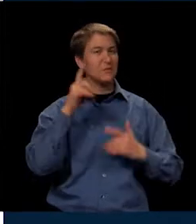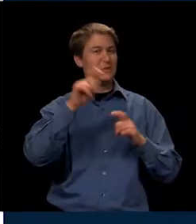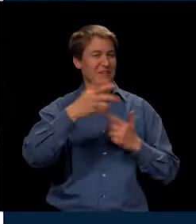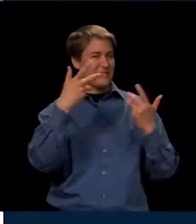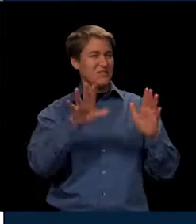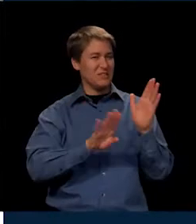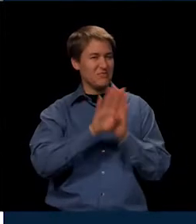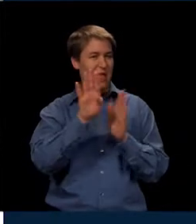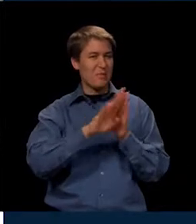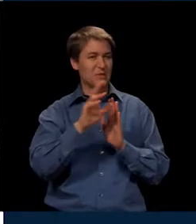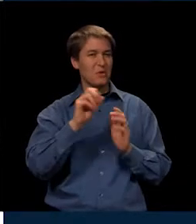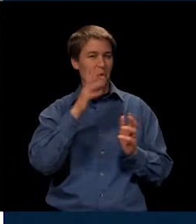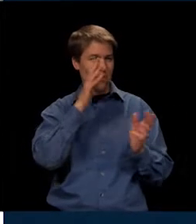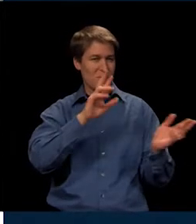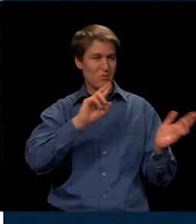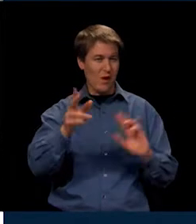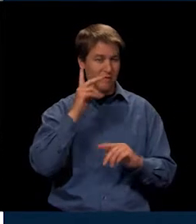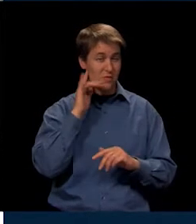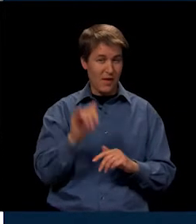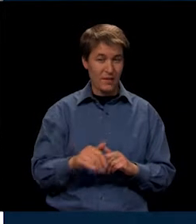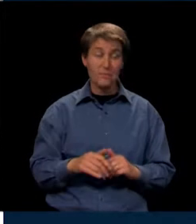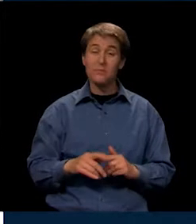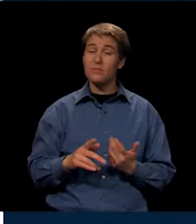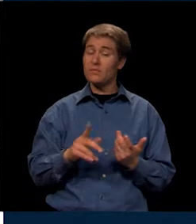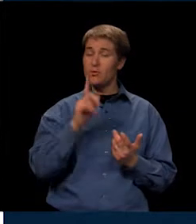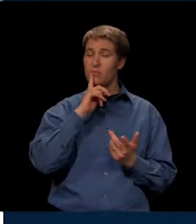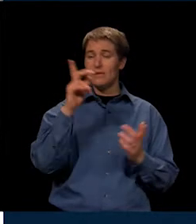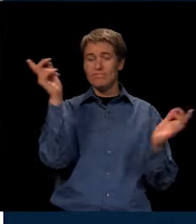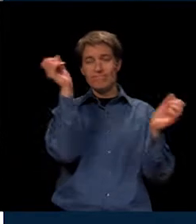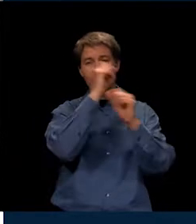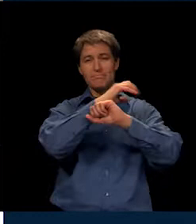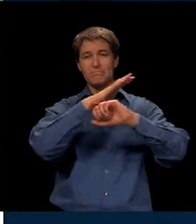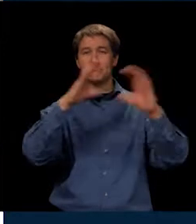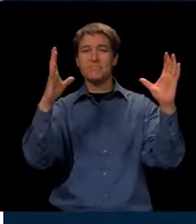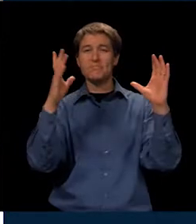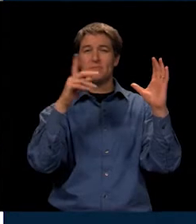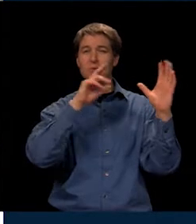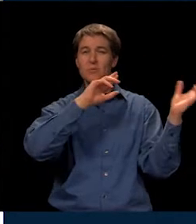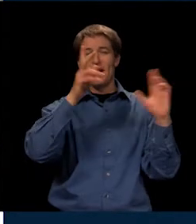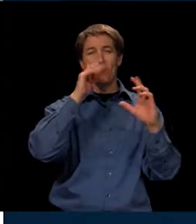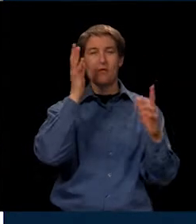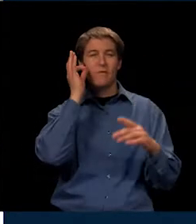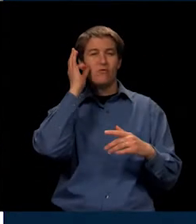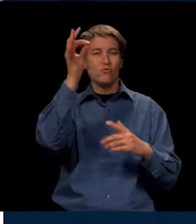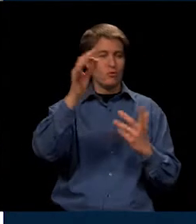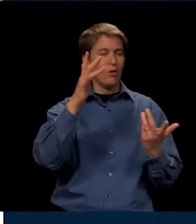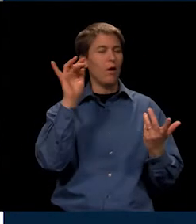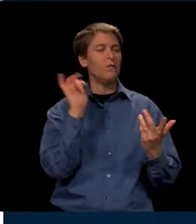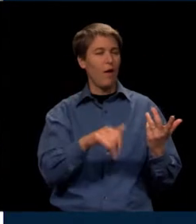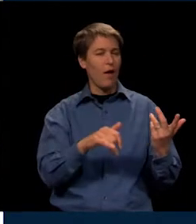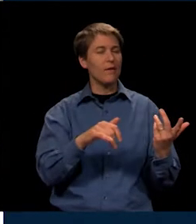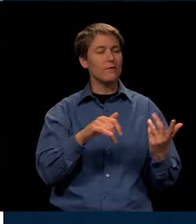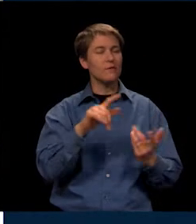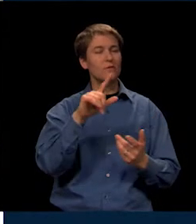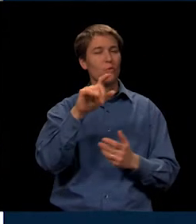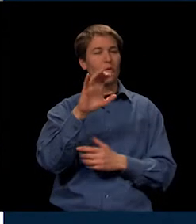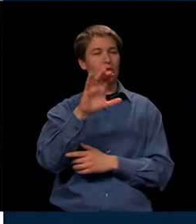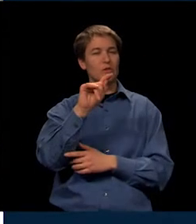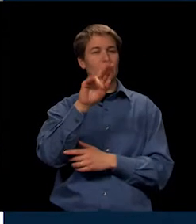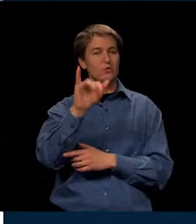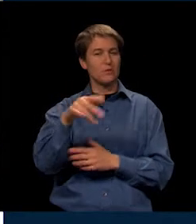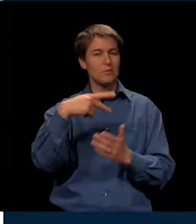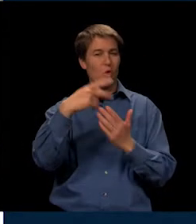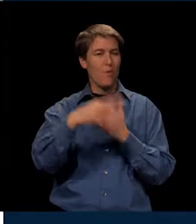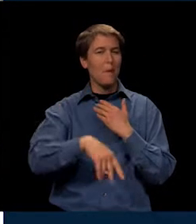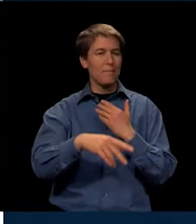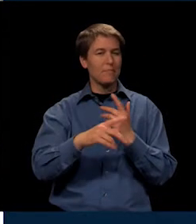them so we're ready for them. We're really visioning the future. And that's really what our 21st century programs are. Certainly innovating